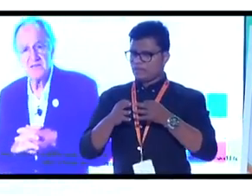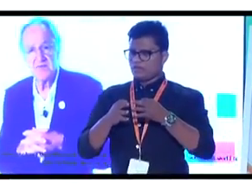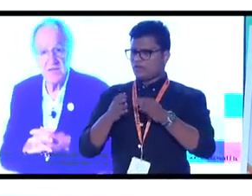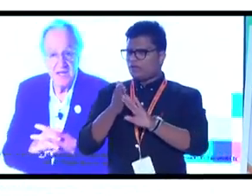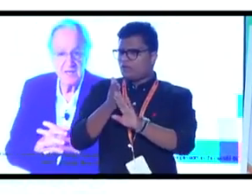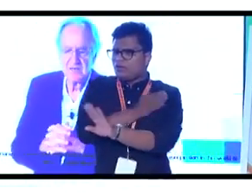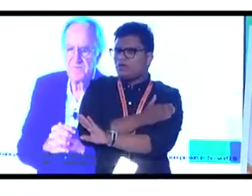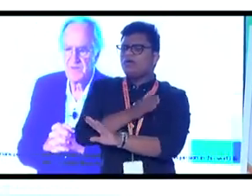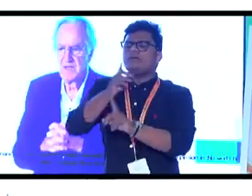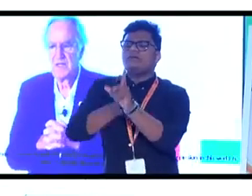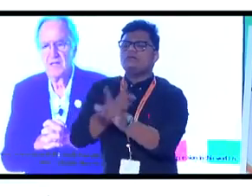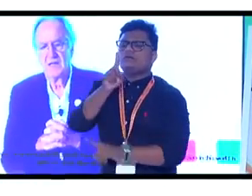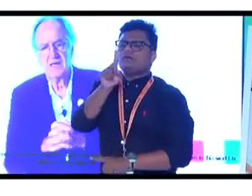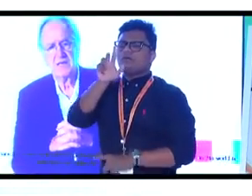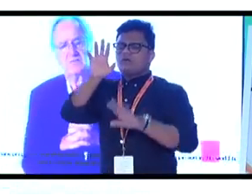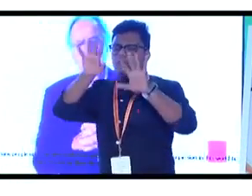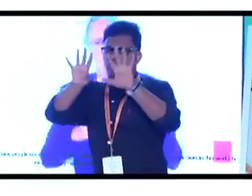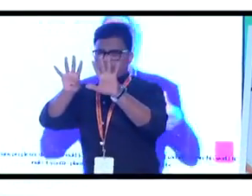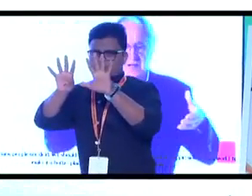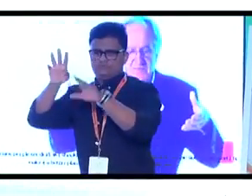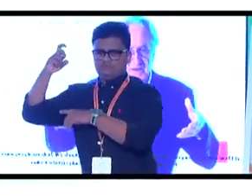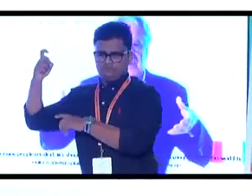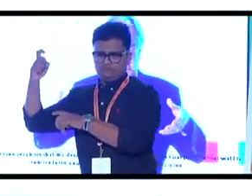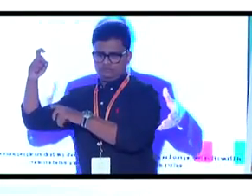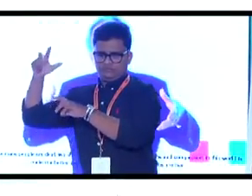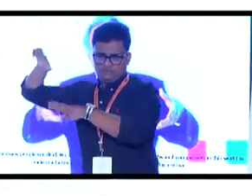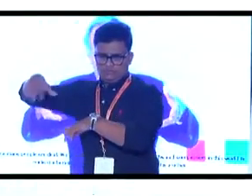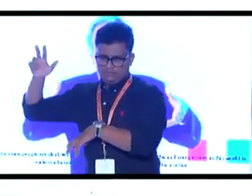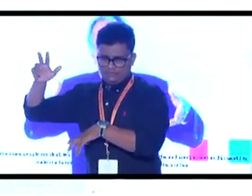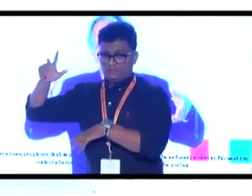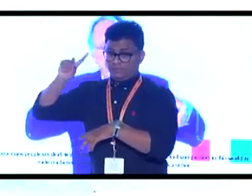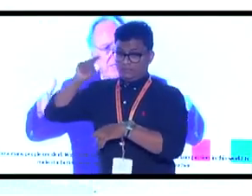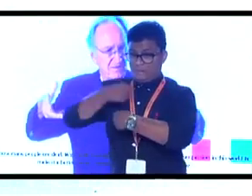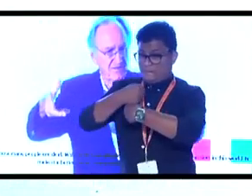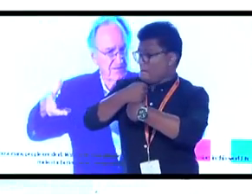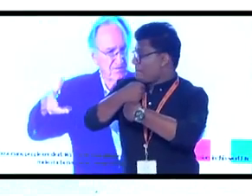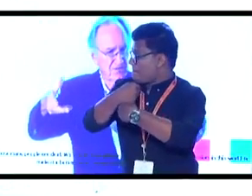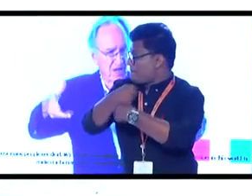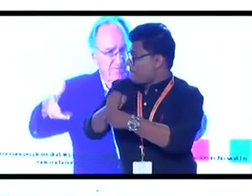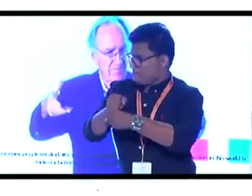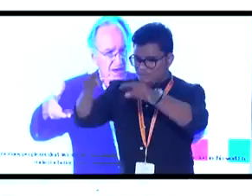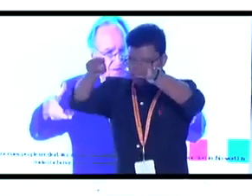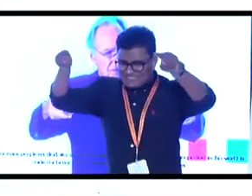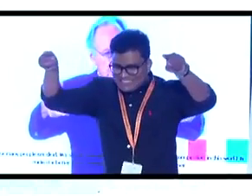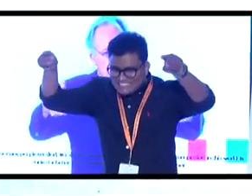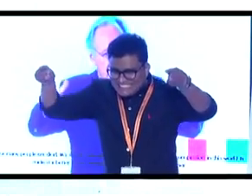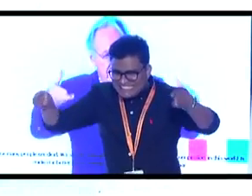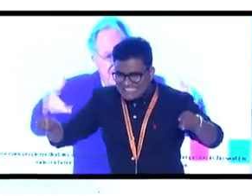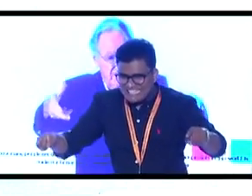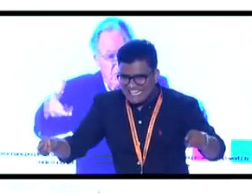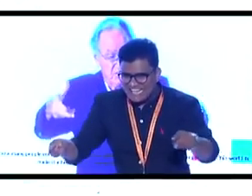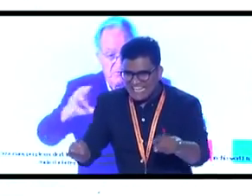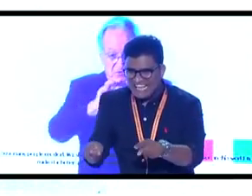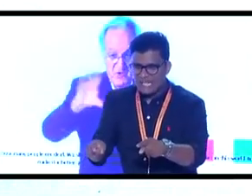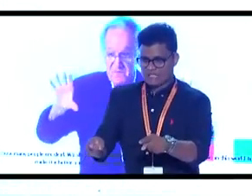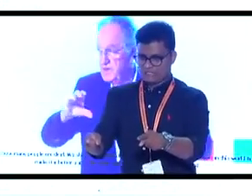In 1978, someone had invented a box, a set-top box that goes on a